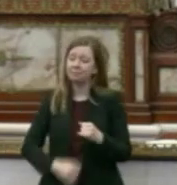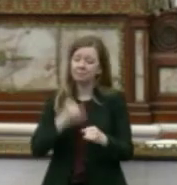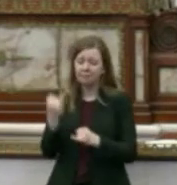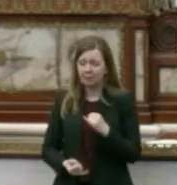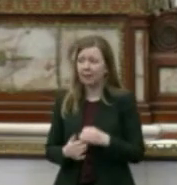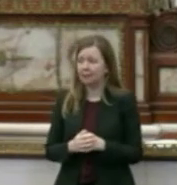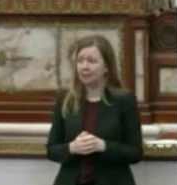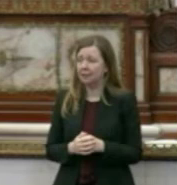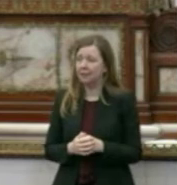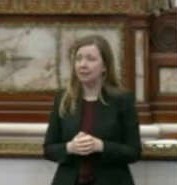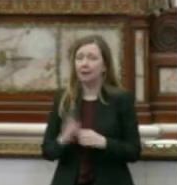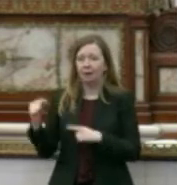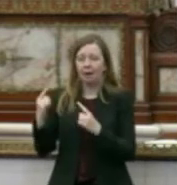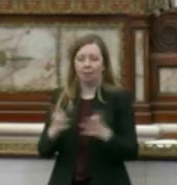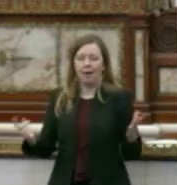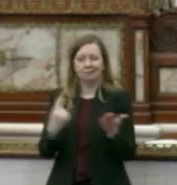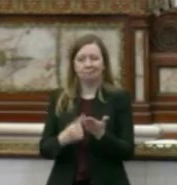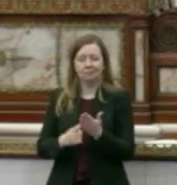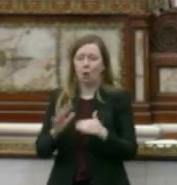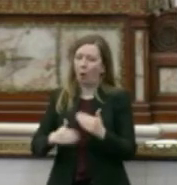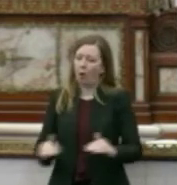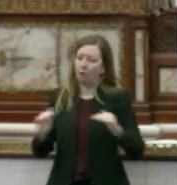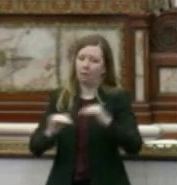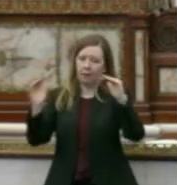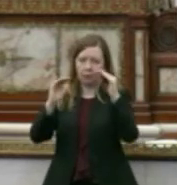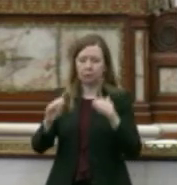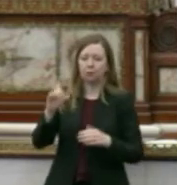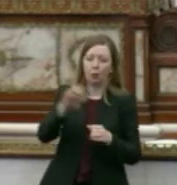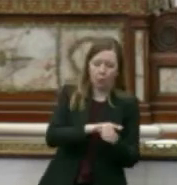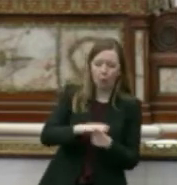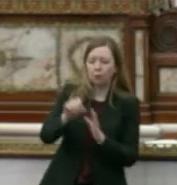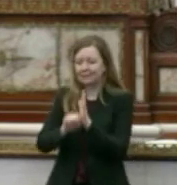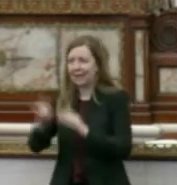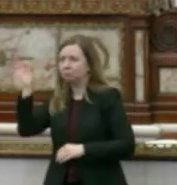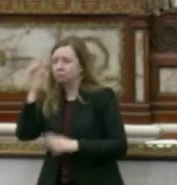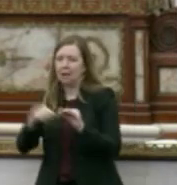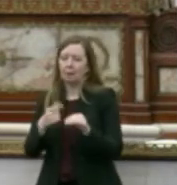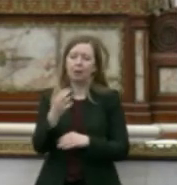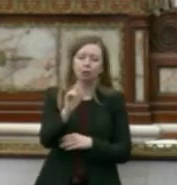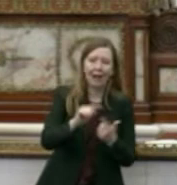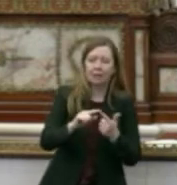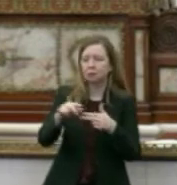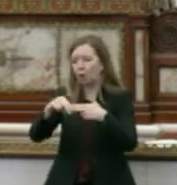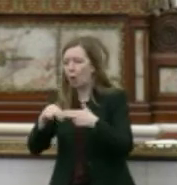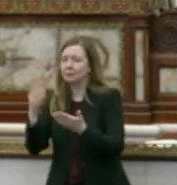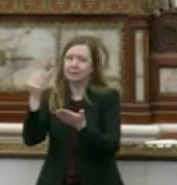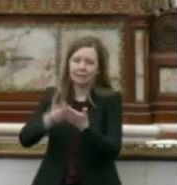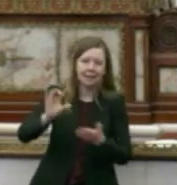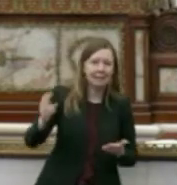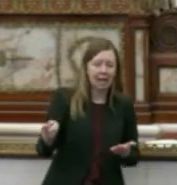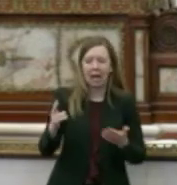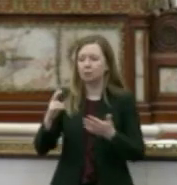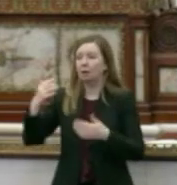Finally, there's been a lot of talk at all levels of government about allotments of cash, grants, and loans to be coming down the pike. It's